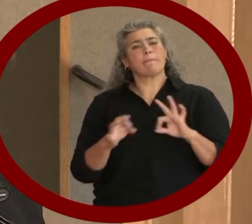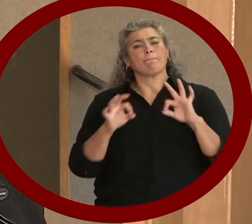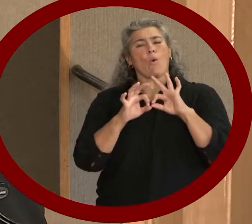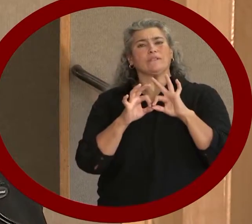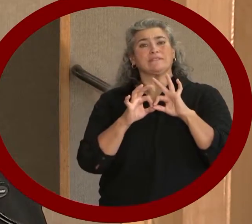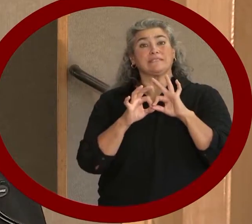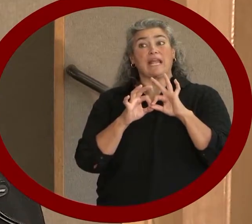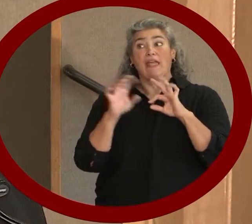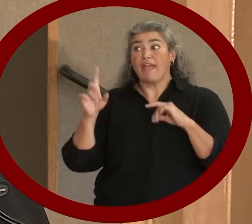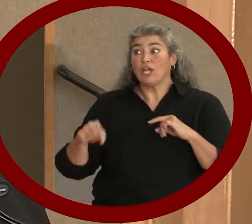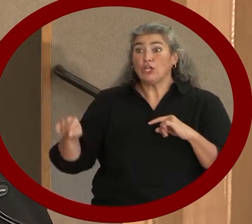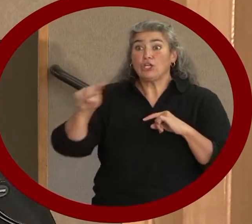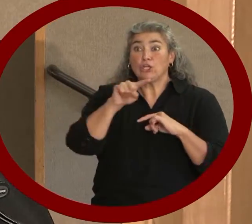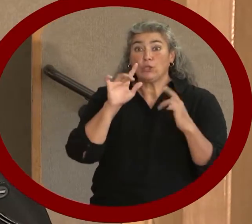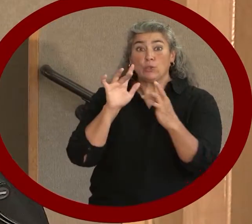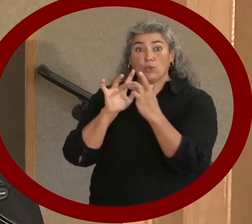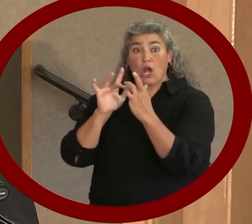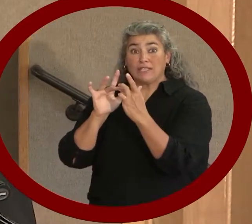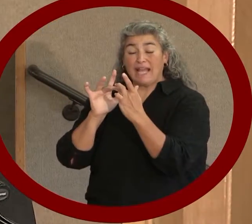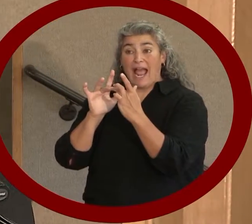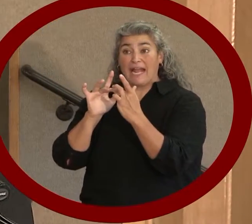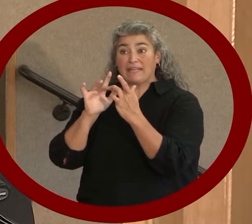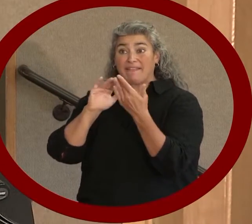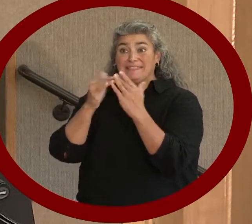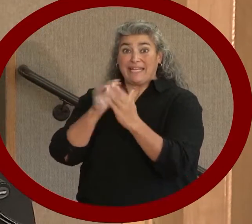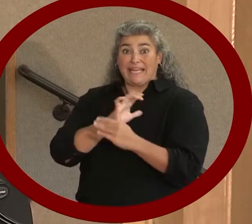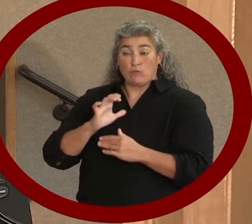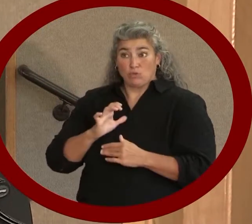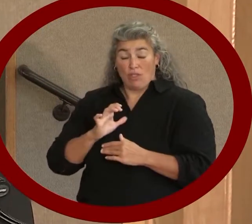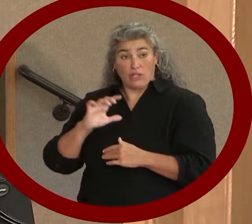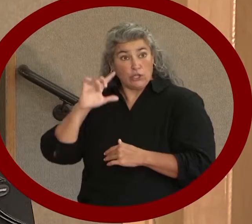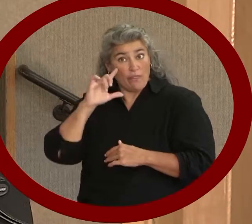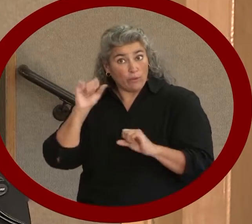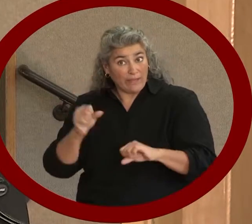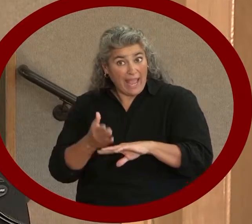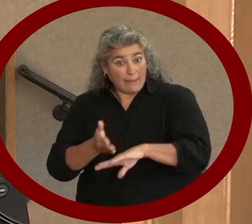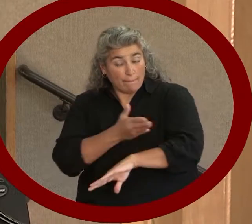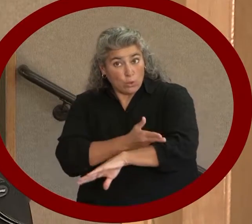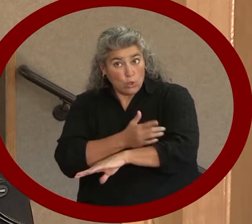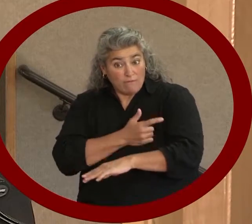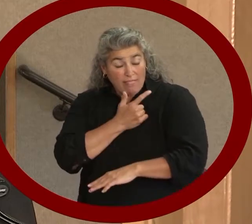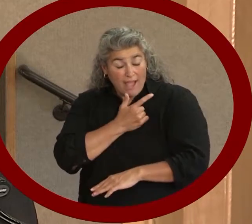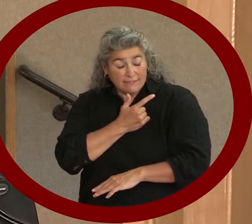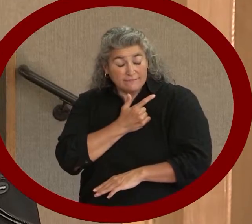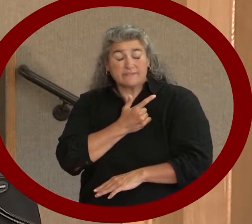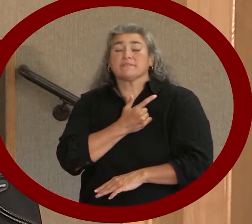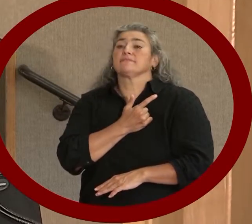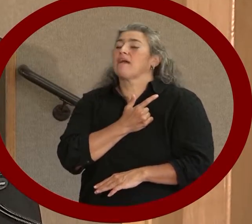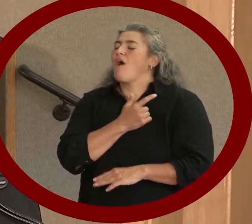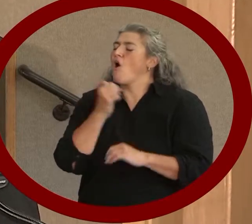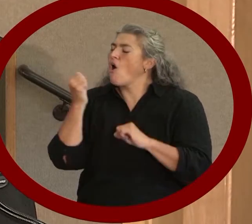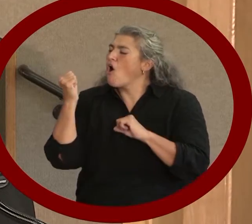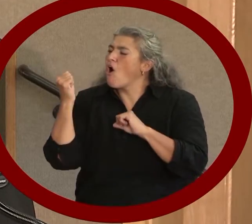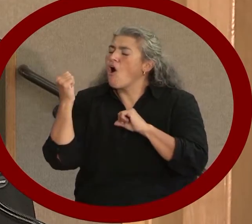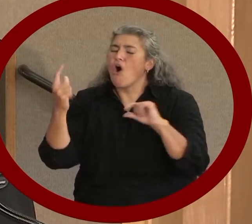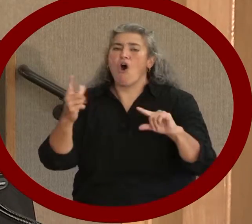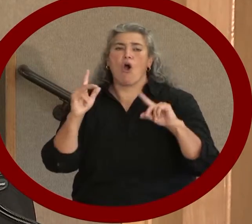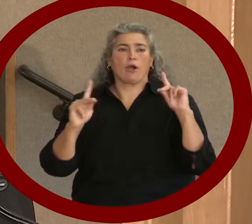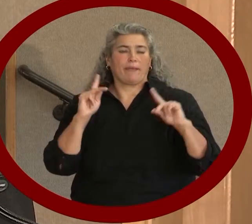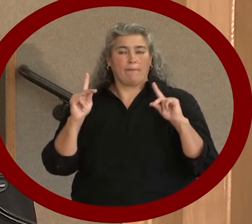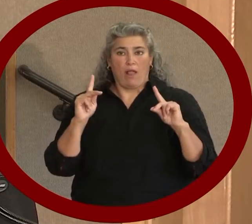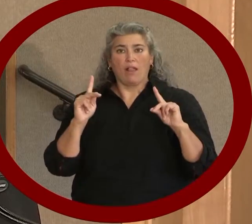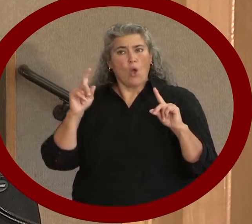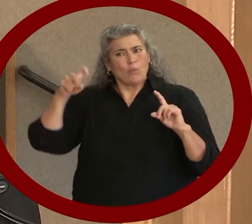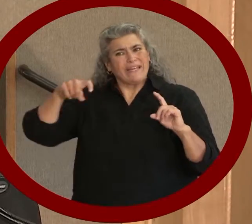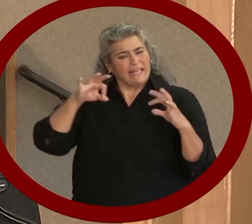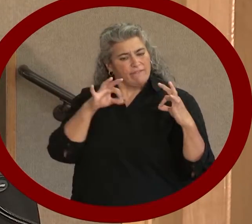reach out to City Council, to your Commission on Disabilities, if you think that we can improve lives for you in any way, of all abilities. So we